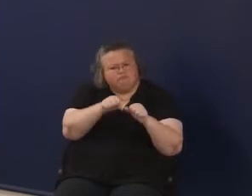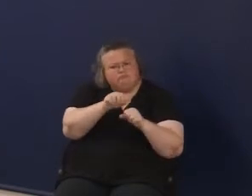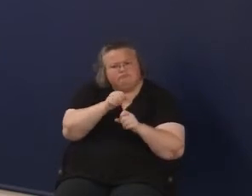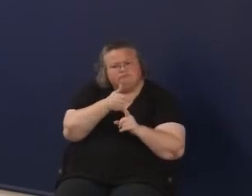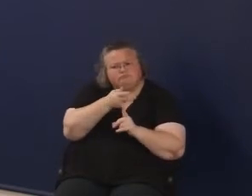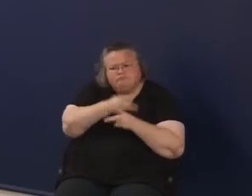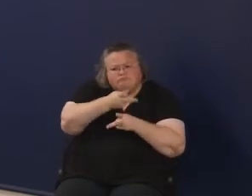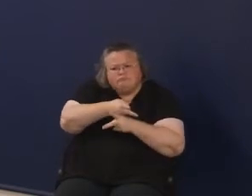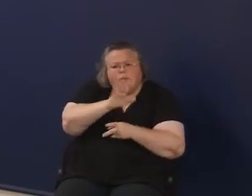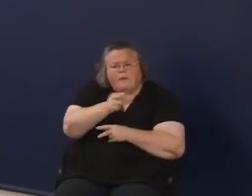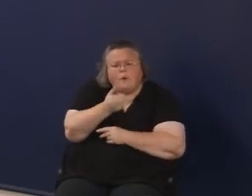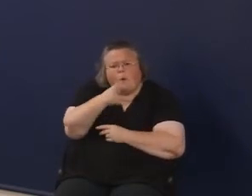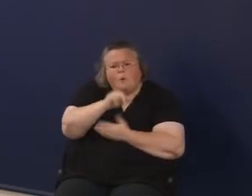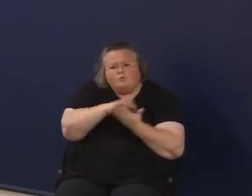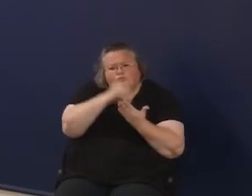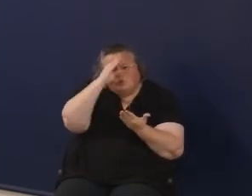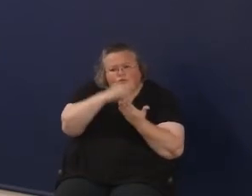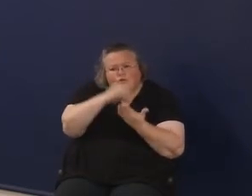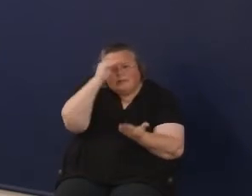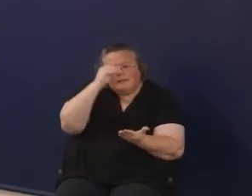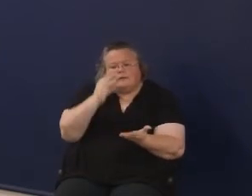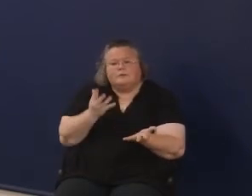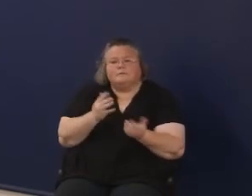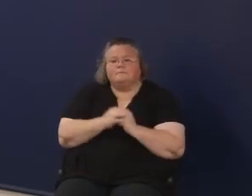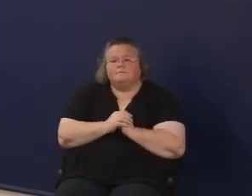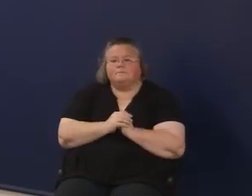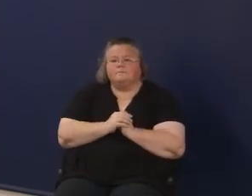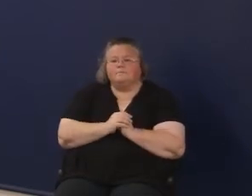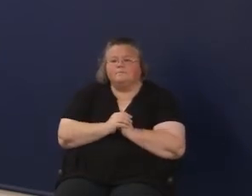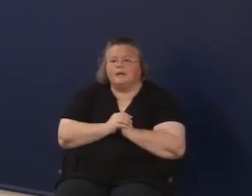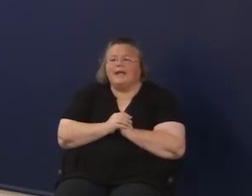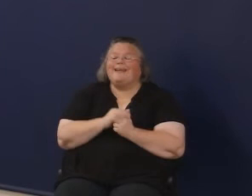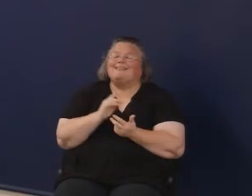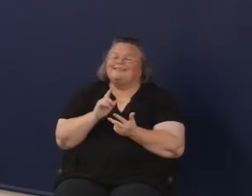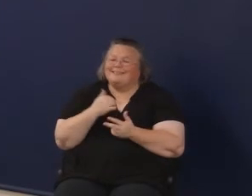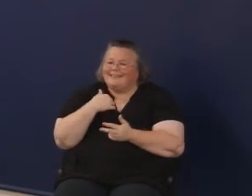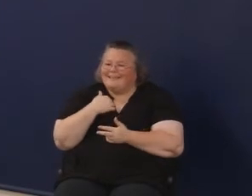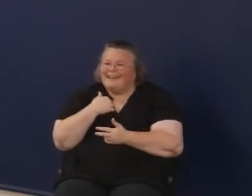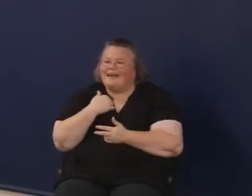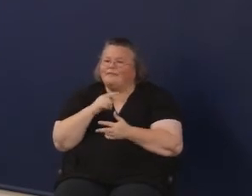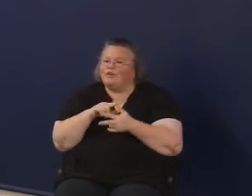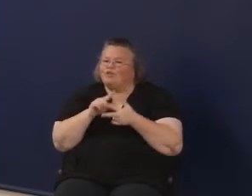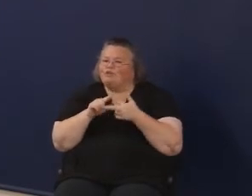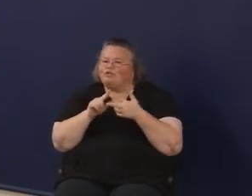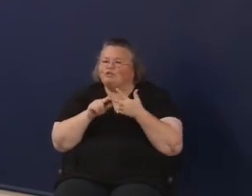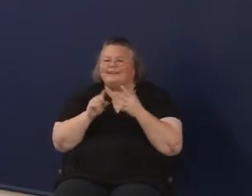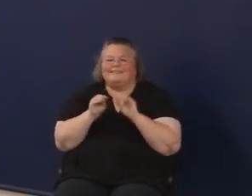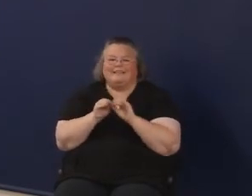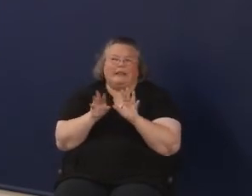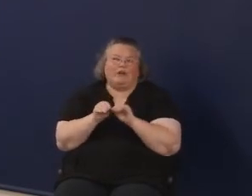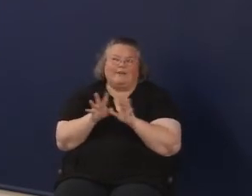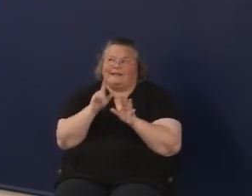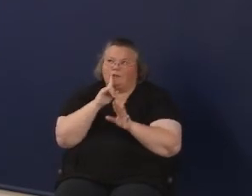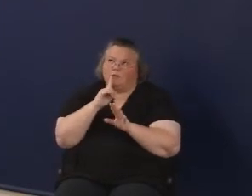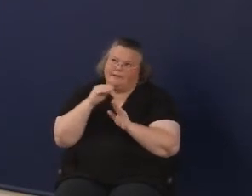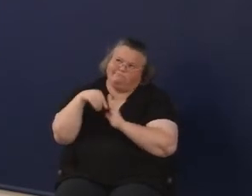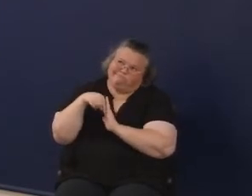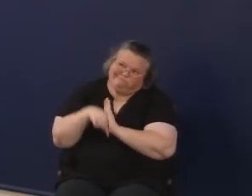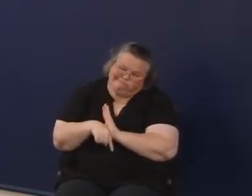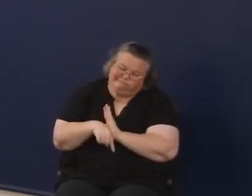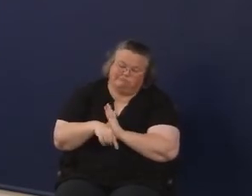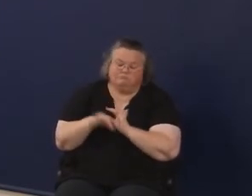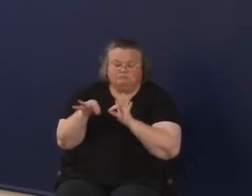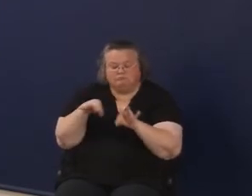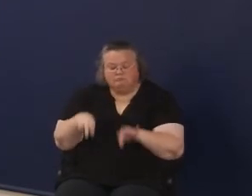And then they have, you know, three, it's not extensive, but a few clarifying sort of numbers underneath